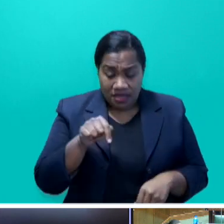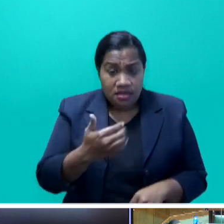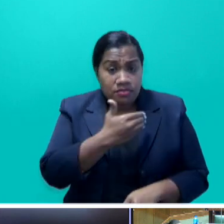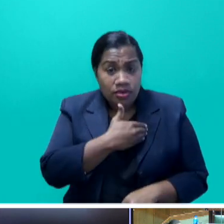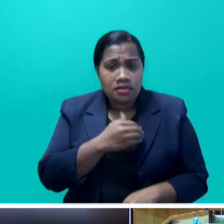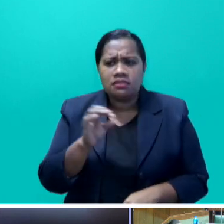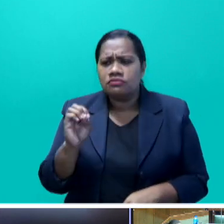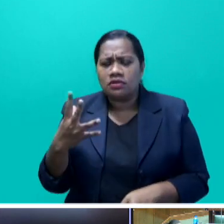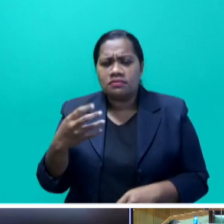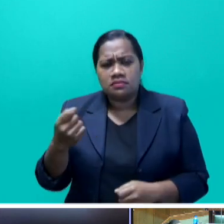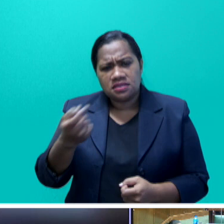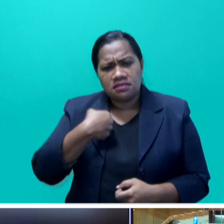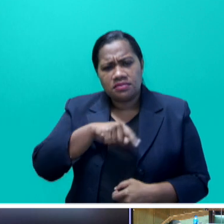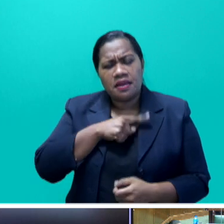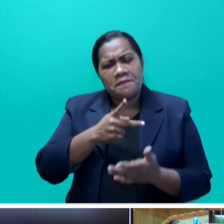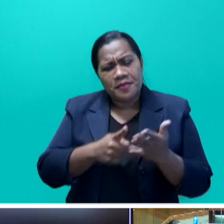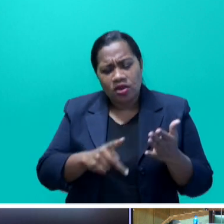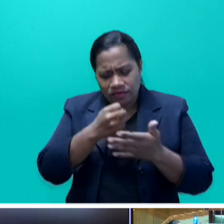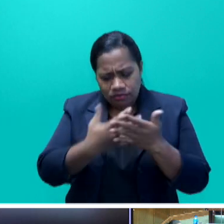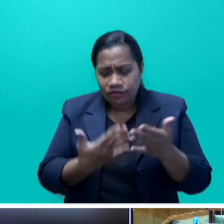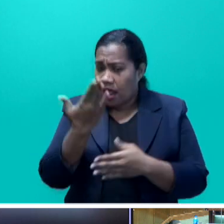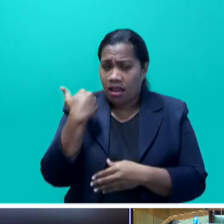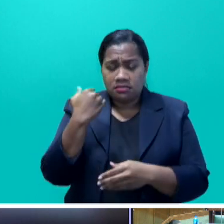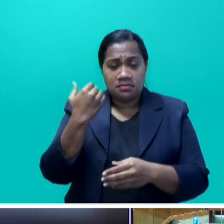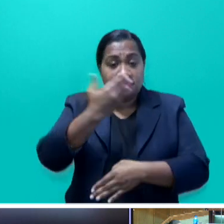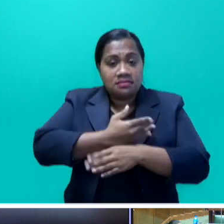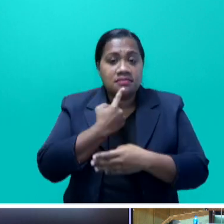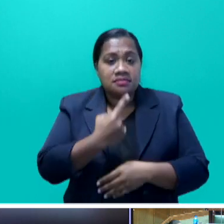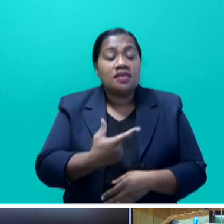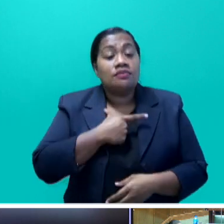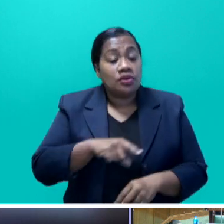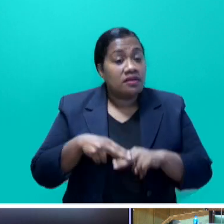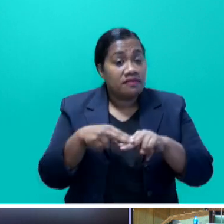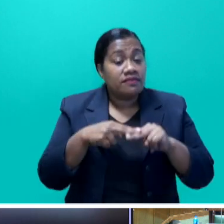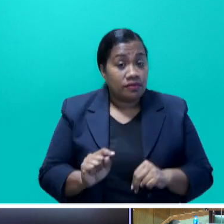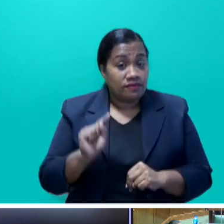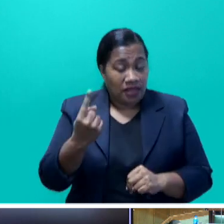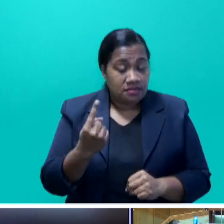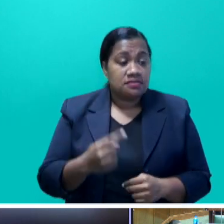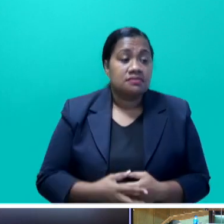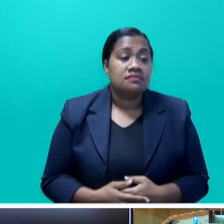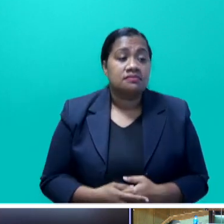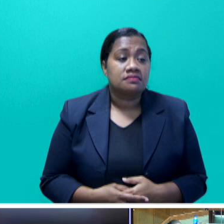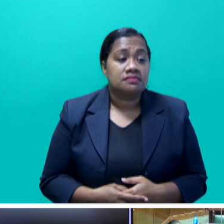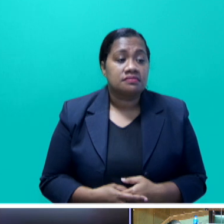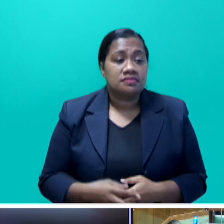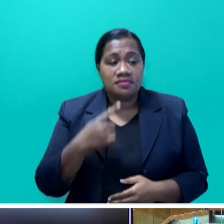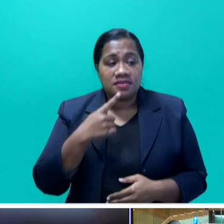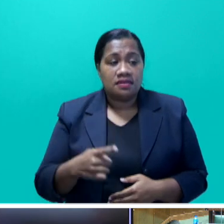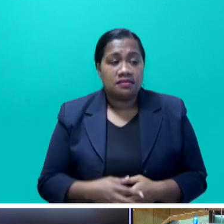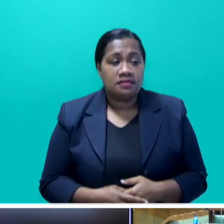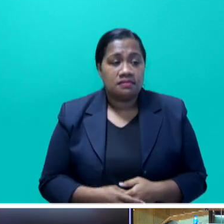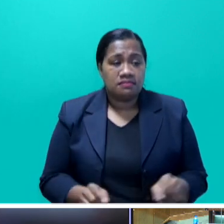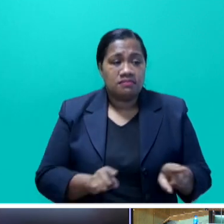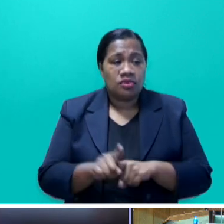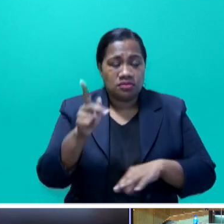her statement last night to say that because the Fiji First has a majority in parliament,